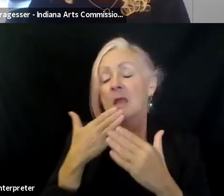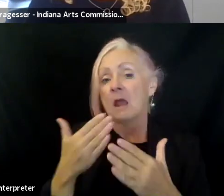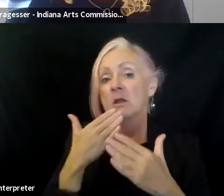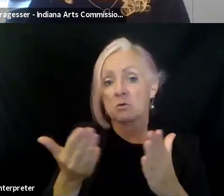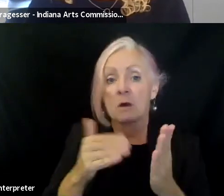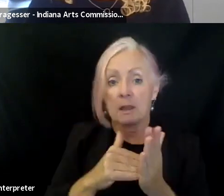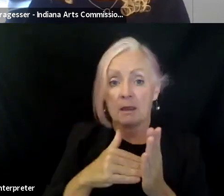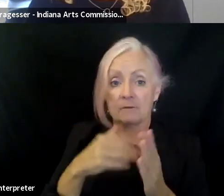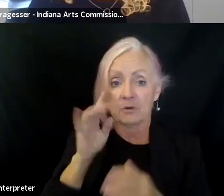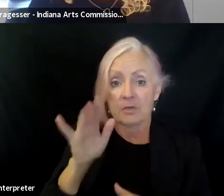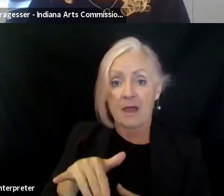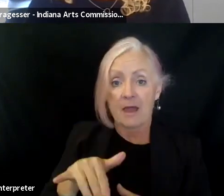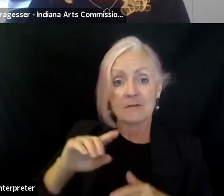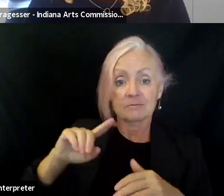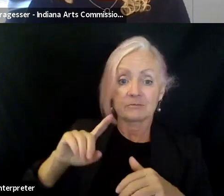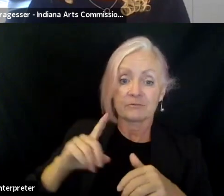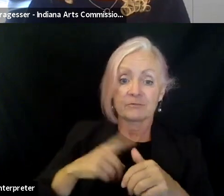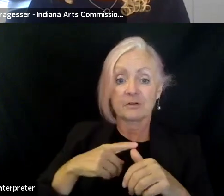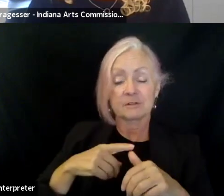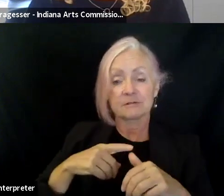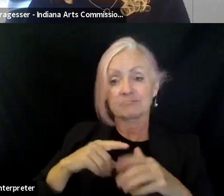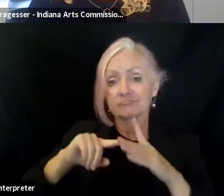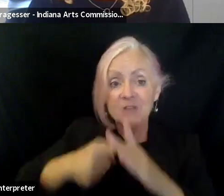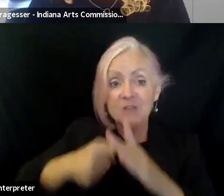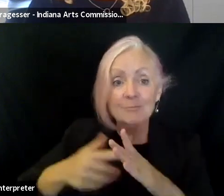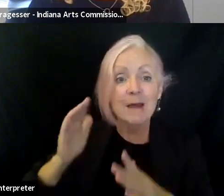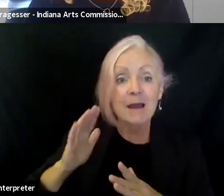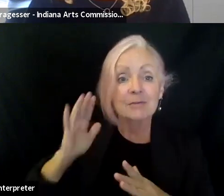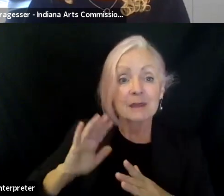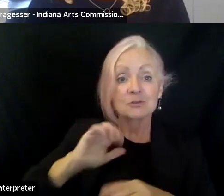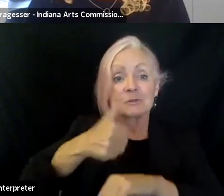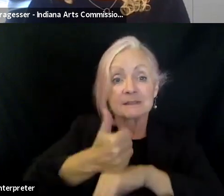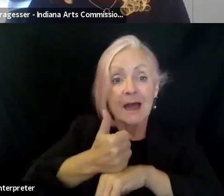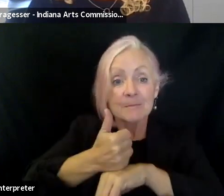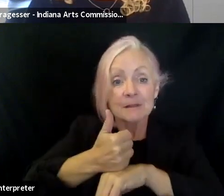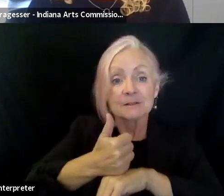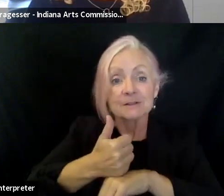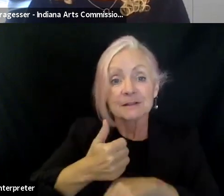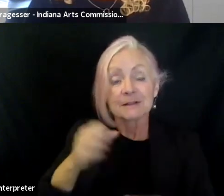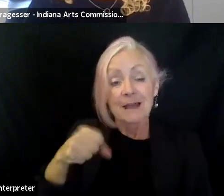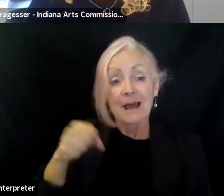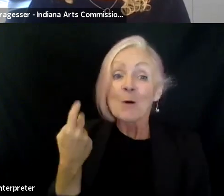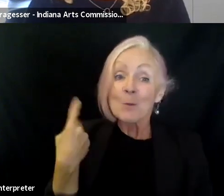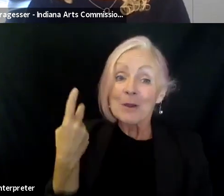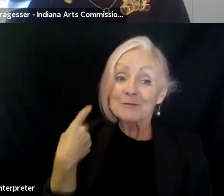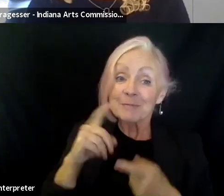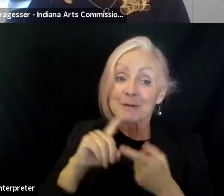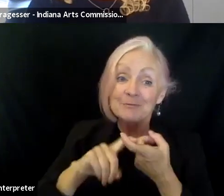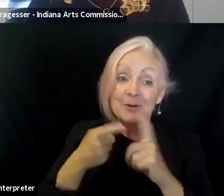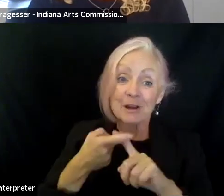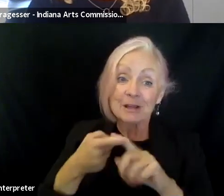to, to really establish that. And, and as you mentioned, yes, we have been friends since then on, you know, it was, it's been a fantastic journey.